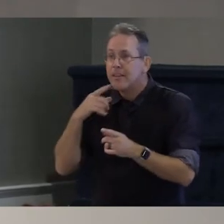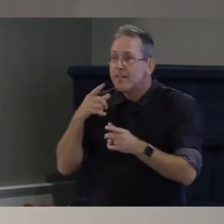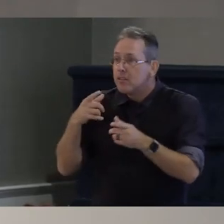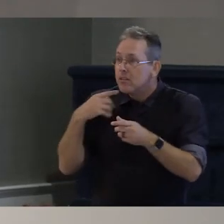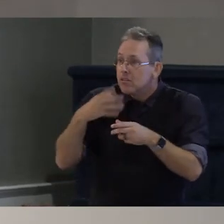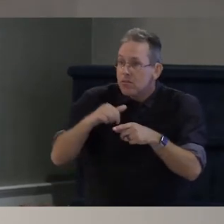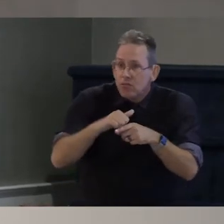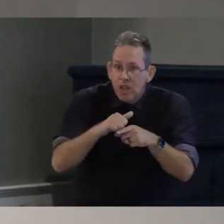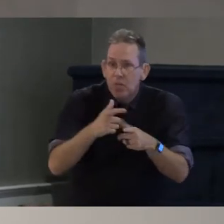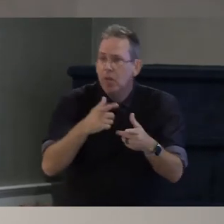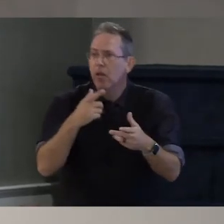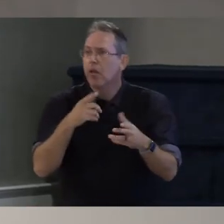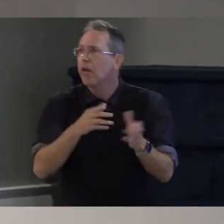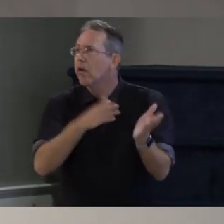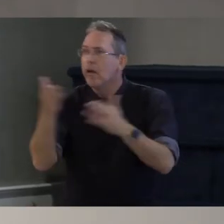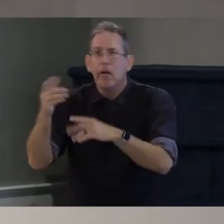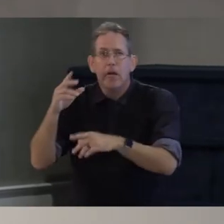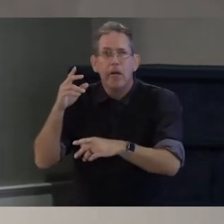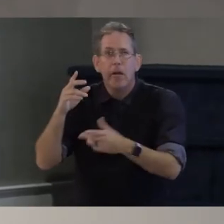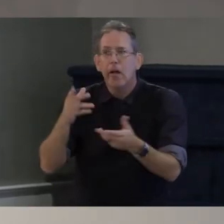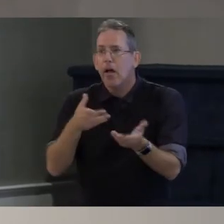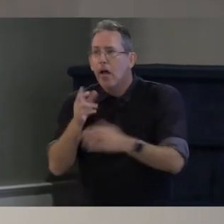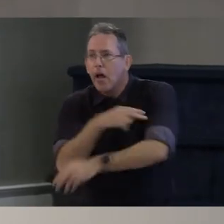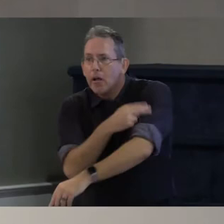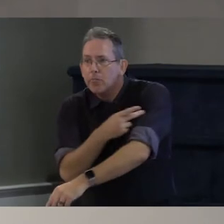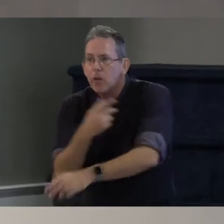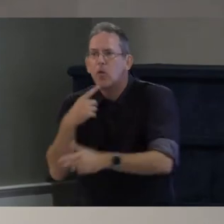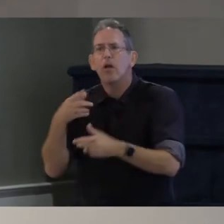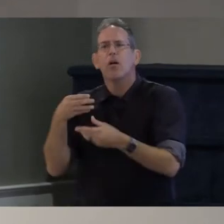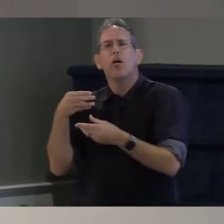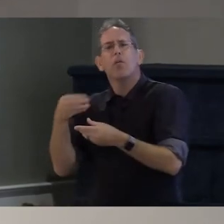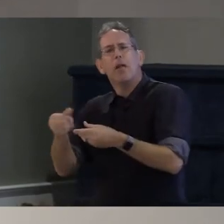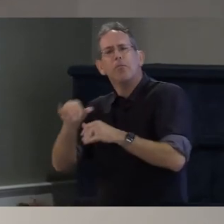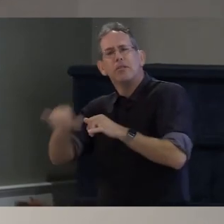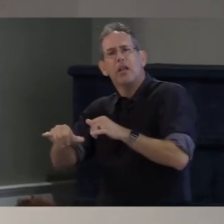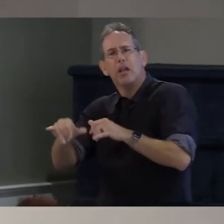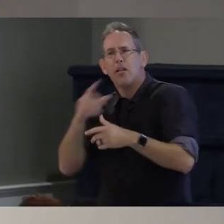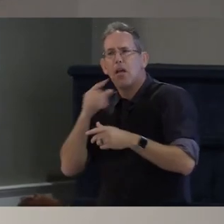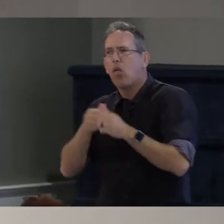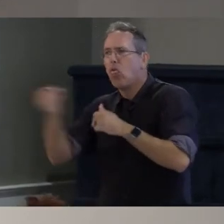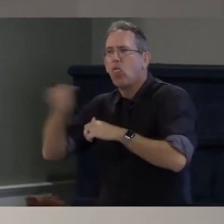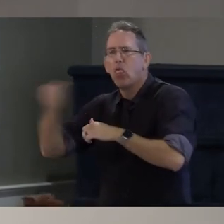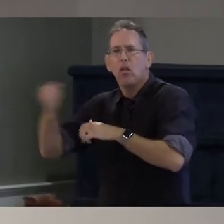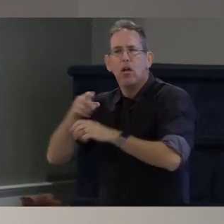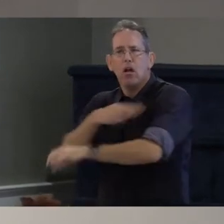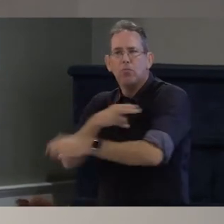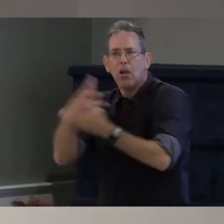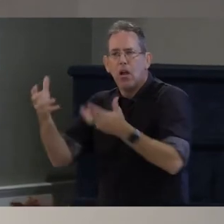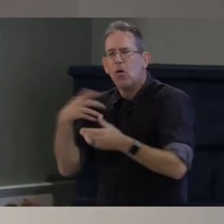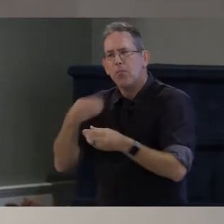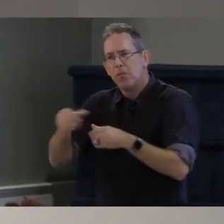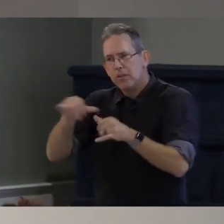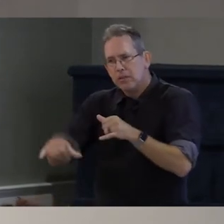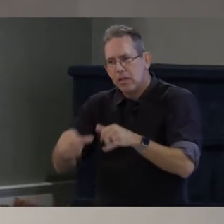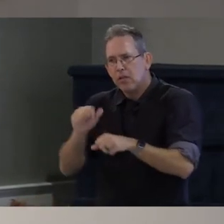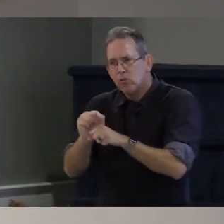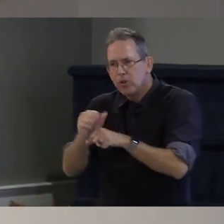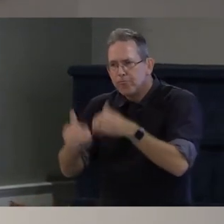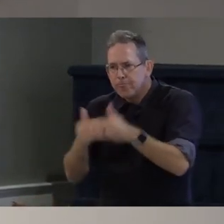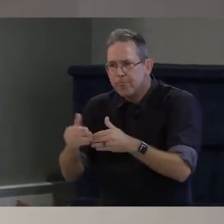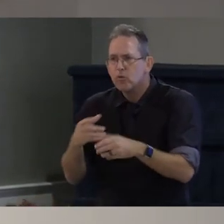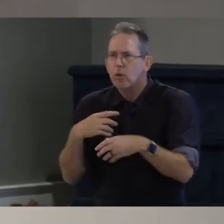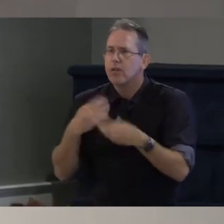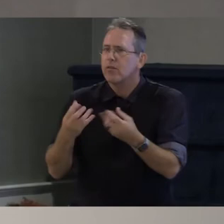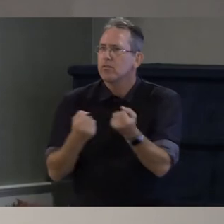subsidize the people who will stay and continue to build their career with the service providers that are doing this work